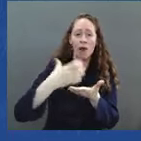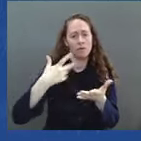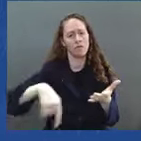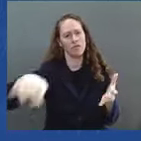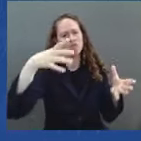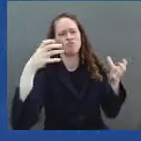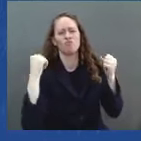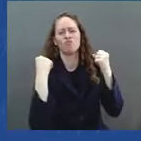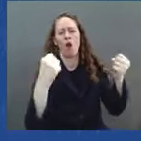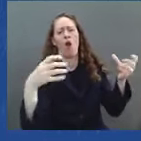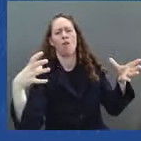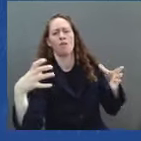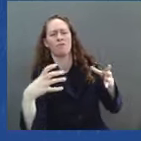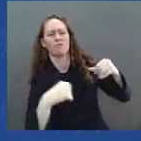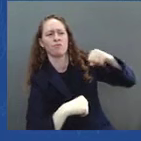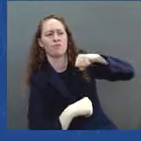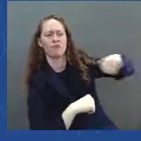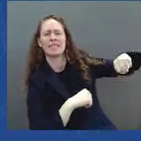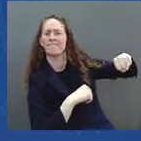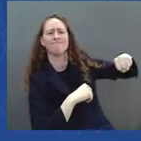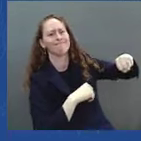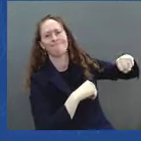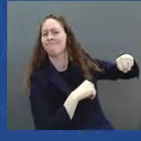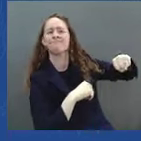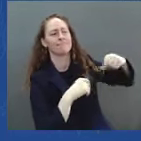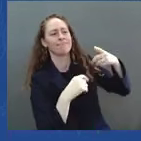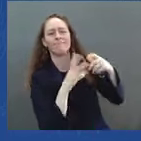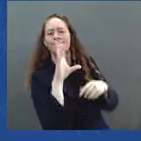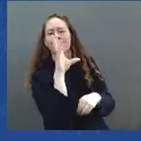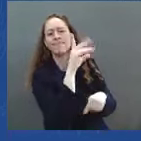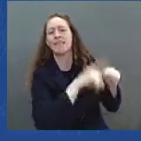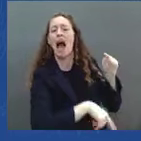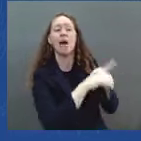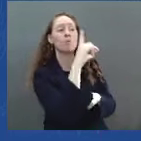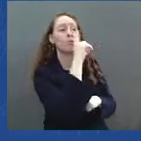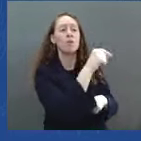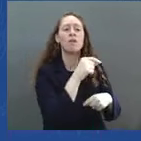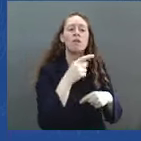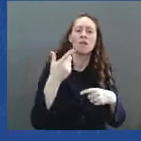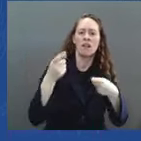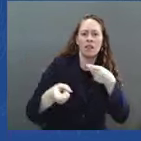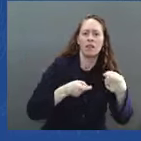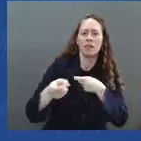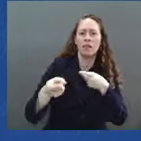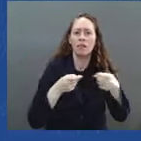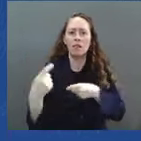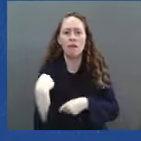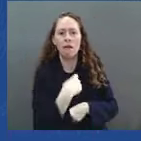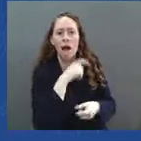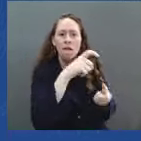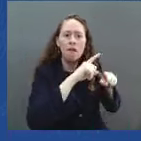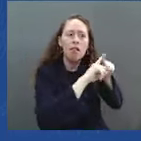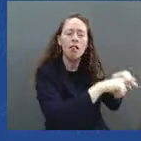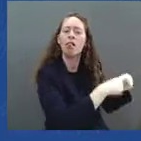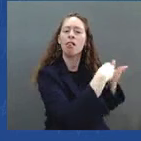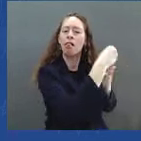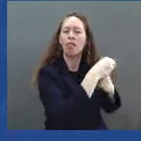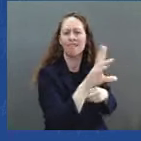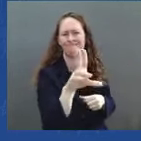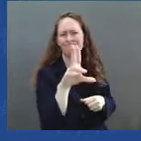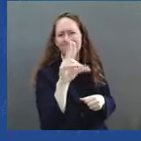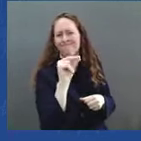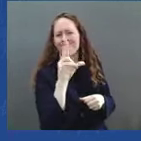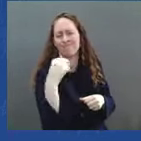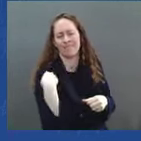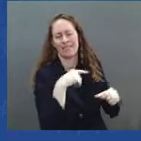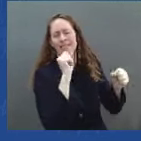American families — not only American families, but families in Europe and around the world. I've also made it a priority to get America's